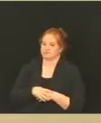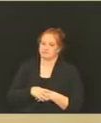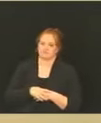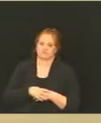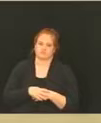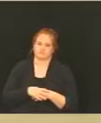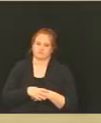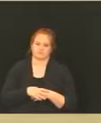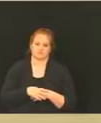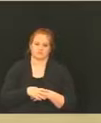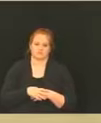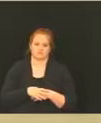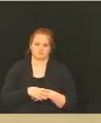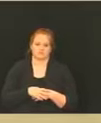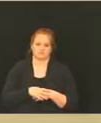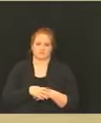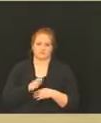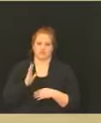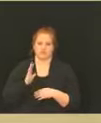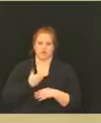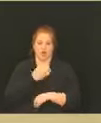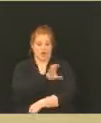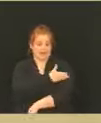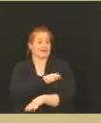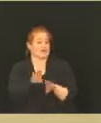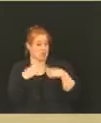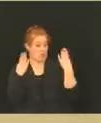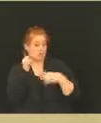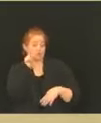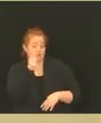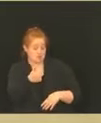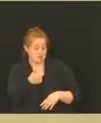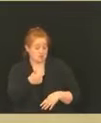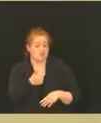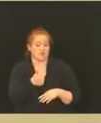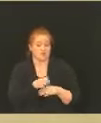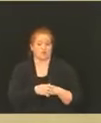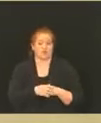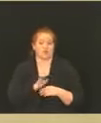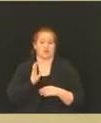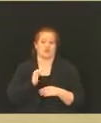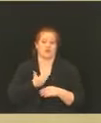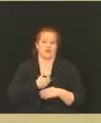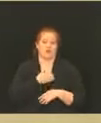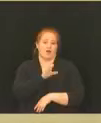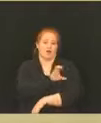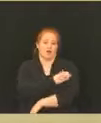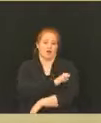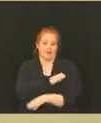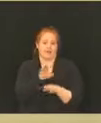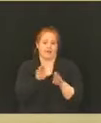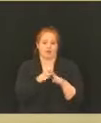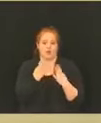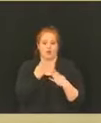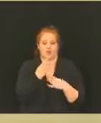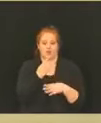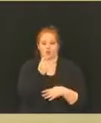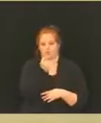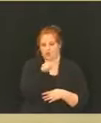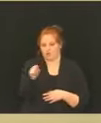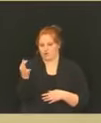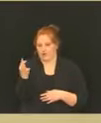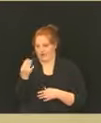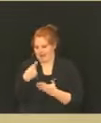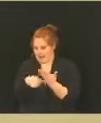so our clinic is open tomorrow, and our clinics will be open Tuesday to Friday next week.